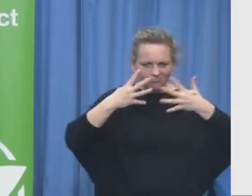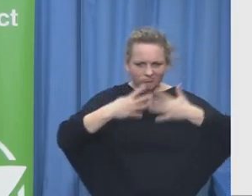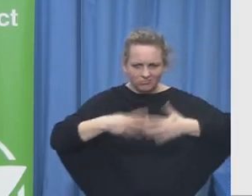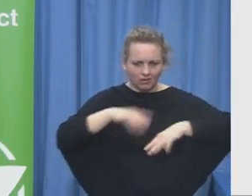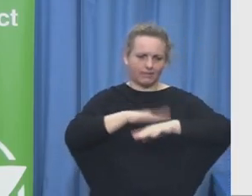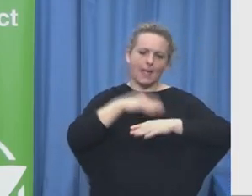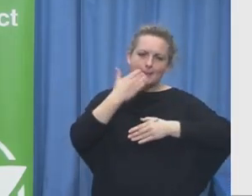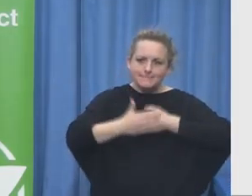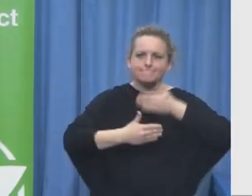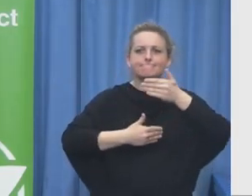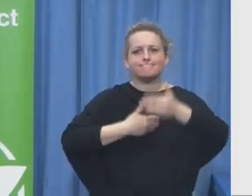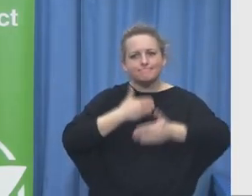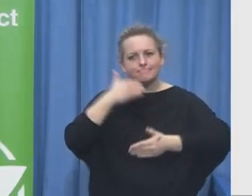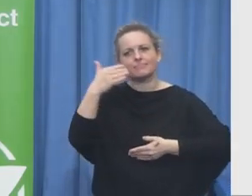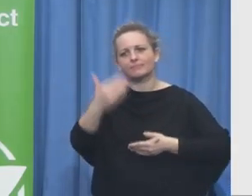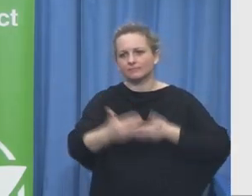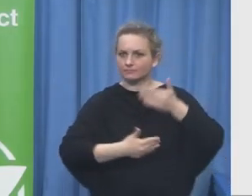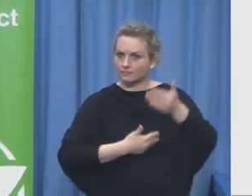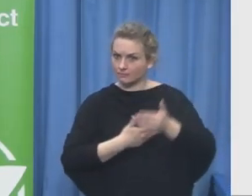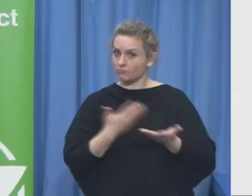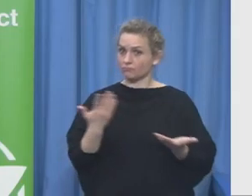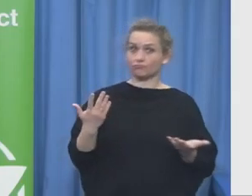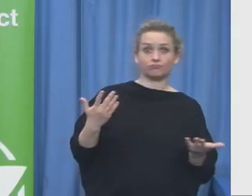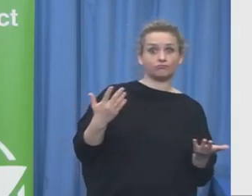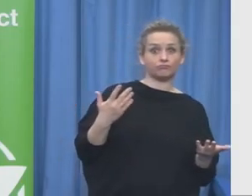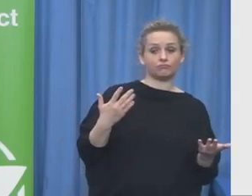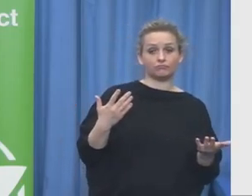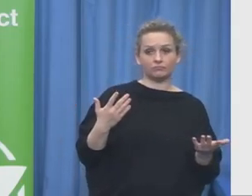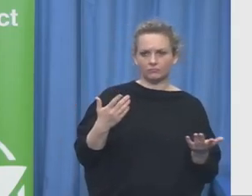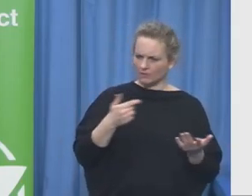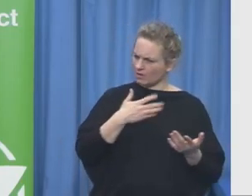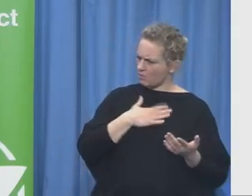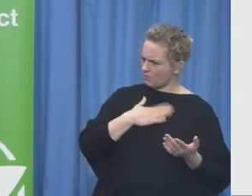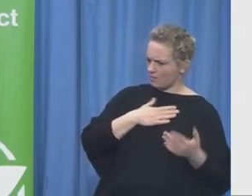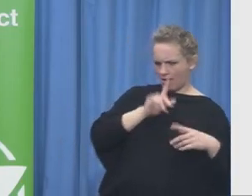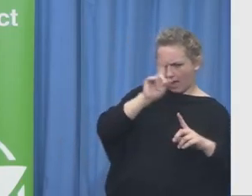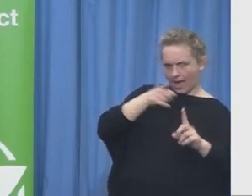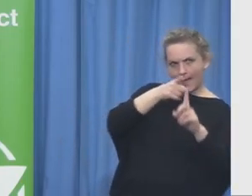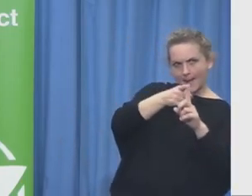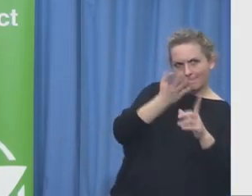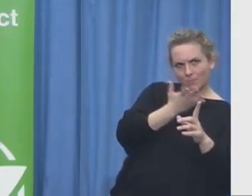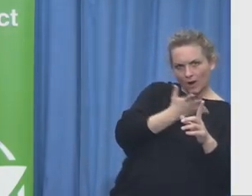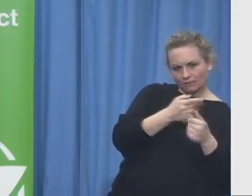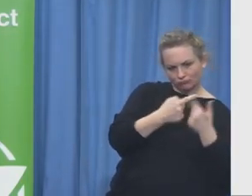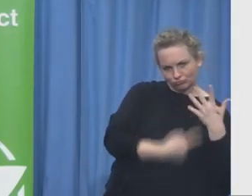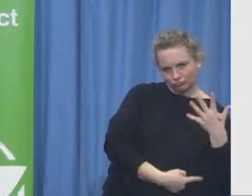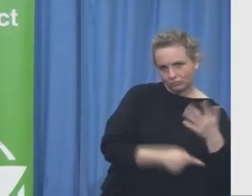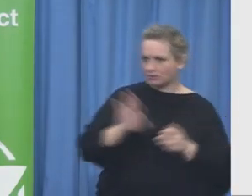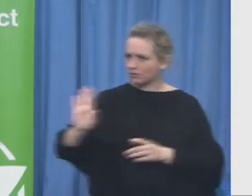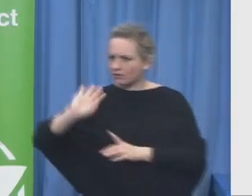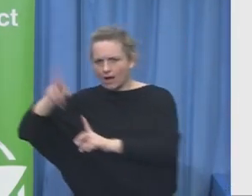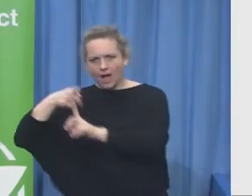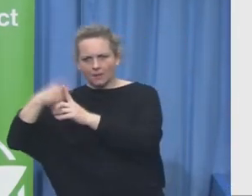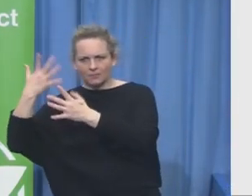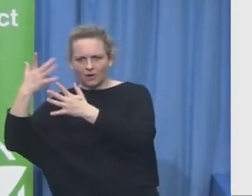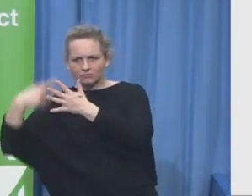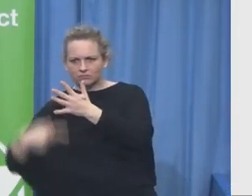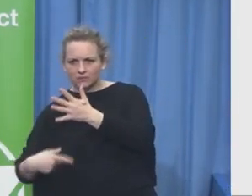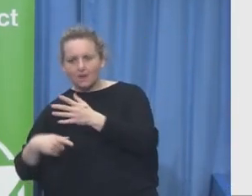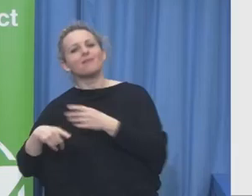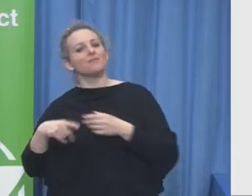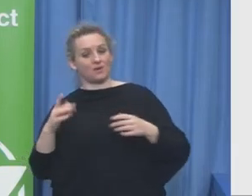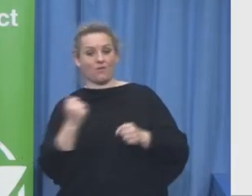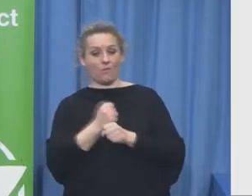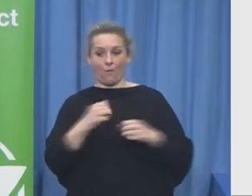mission that they represent do we have the same values can we work in transparency can we put a system in place